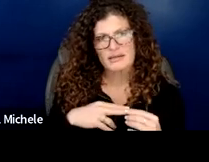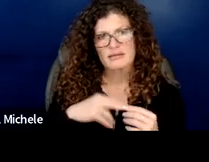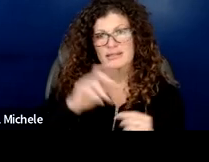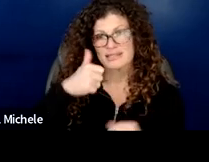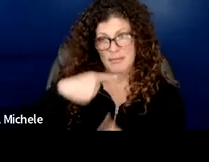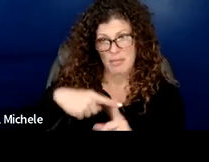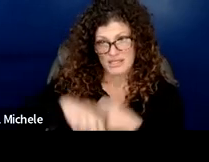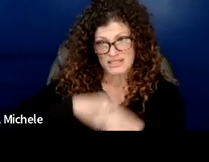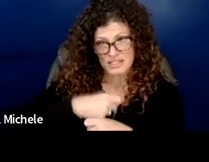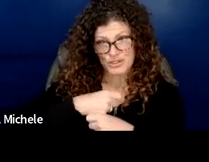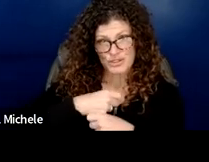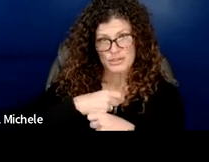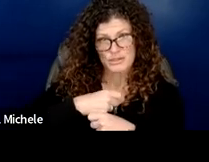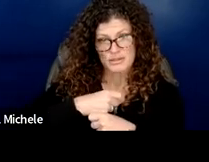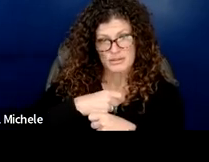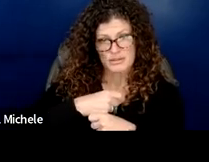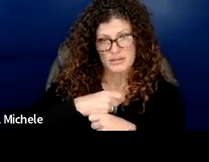relates to providing experience